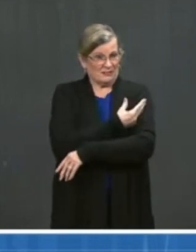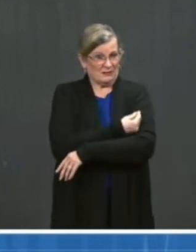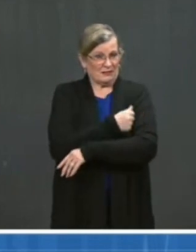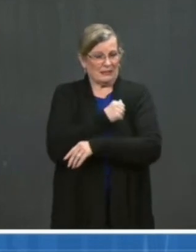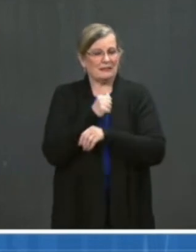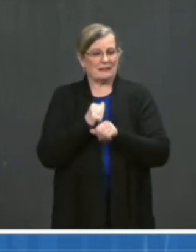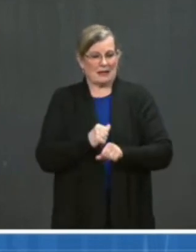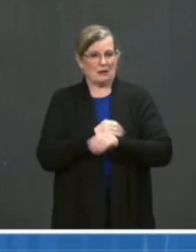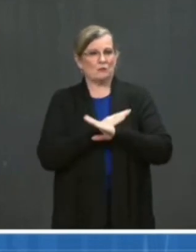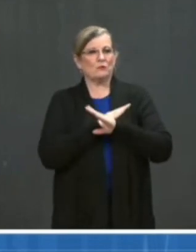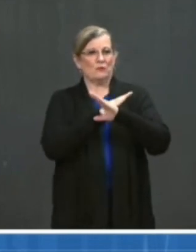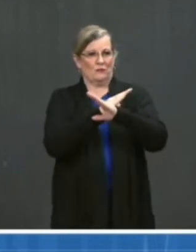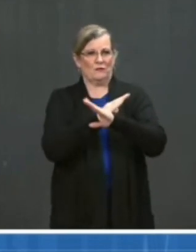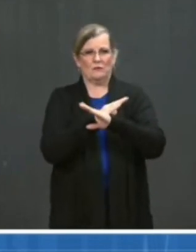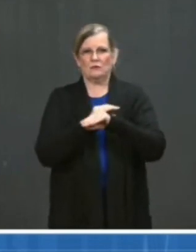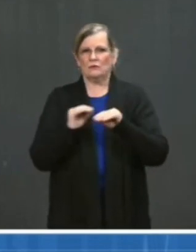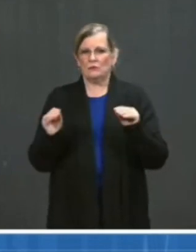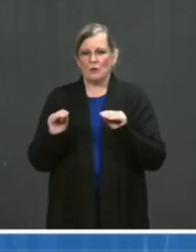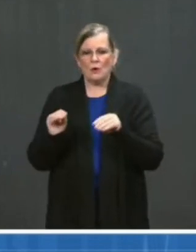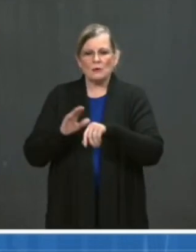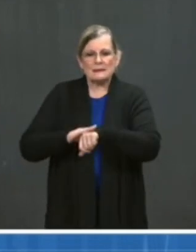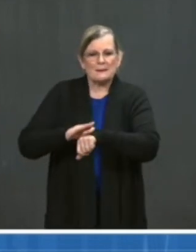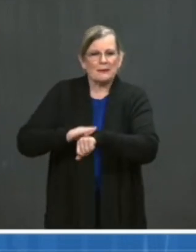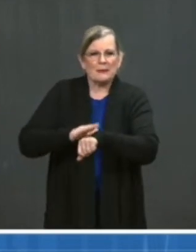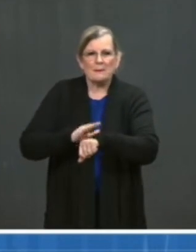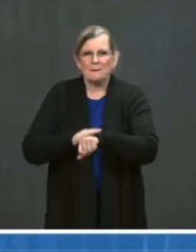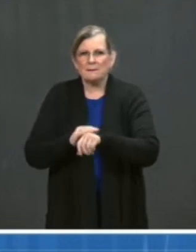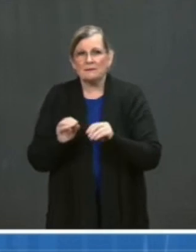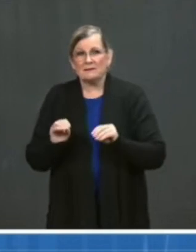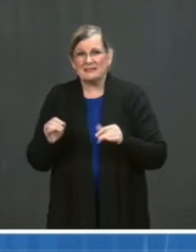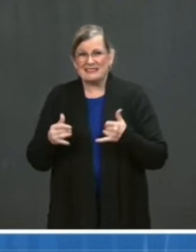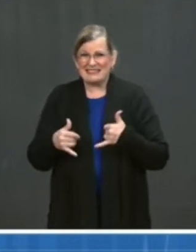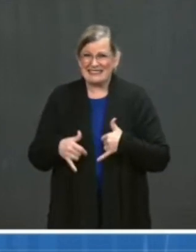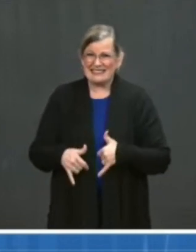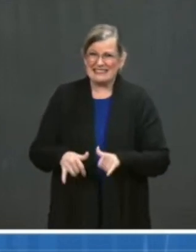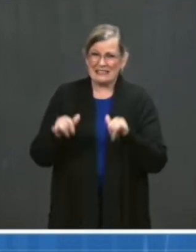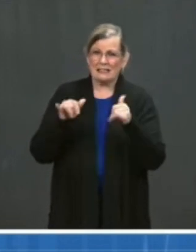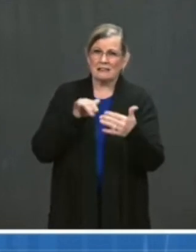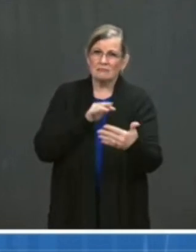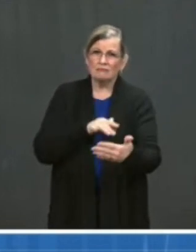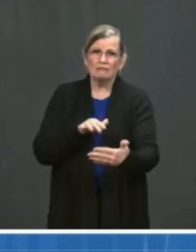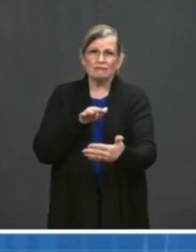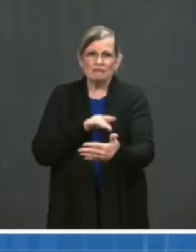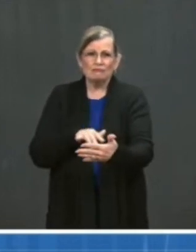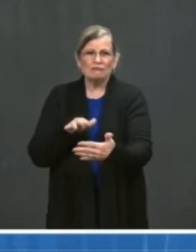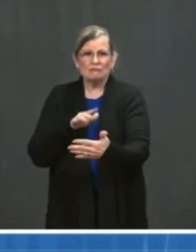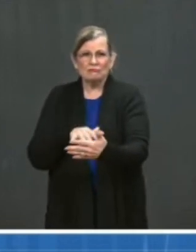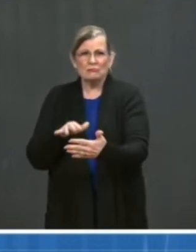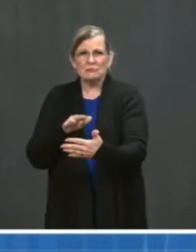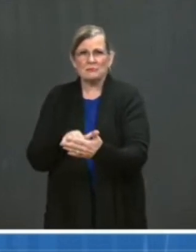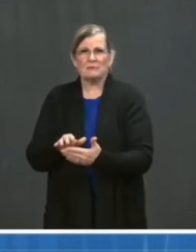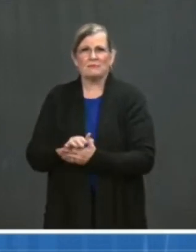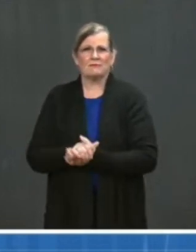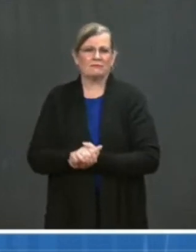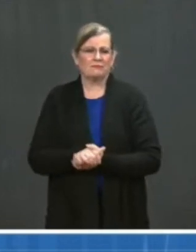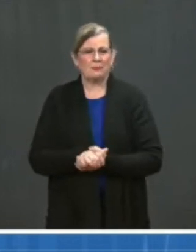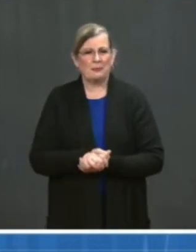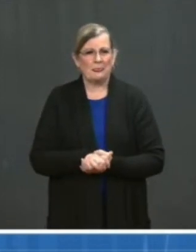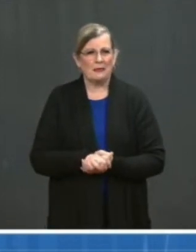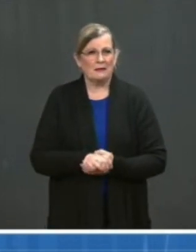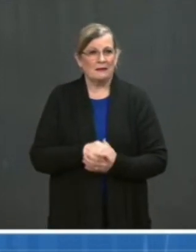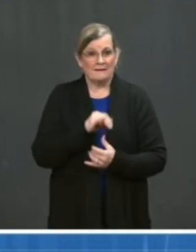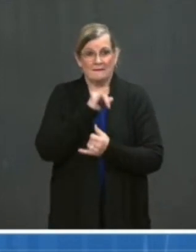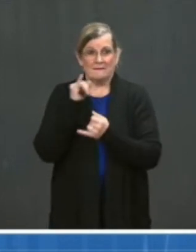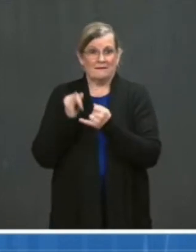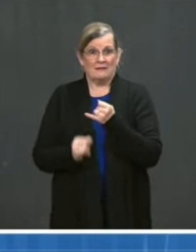studies to nail this down. Next slide. And then finally, what you see here is that in a study